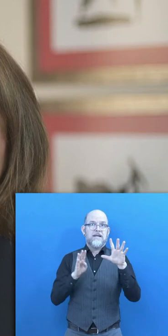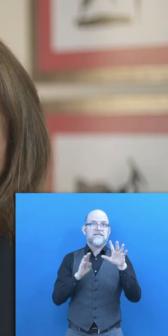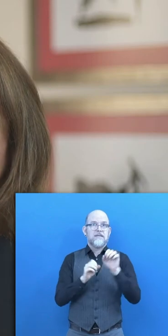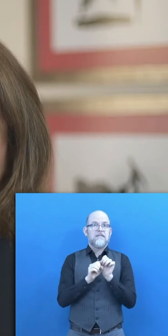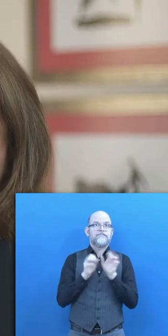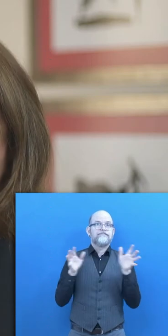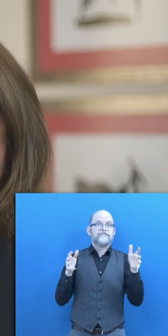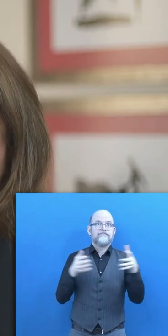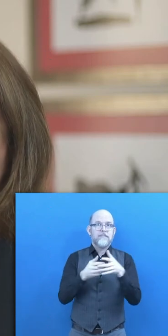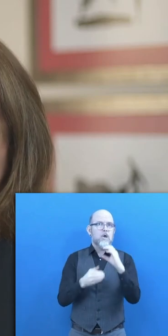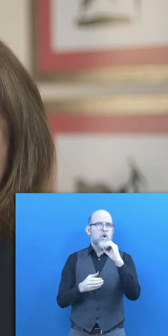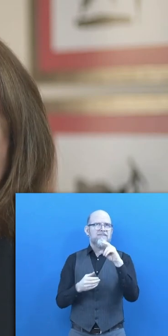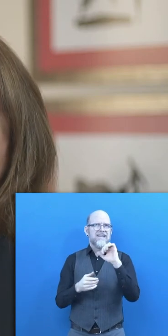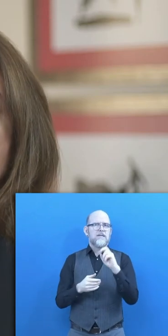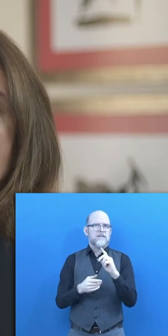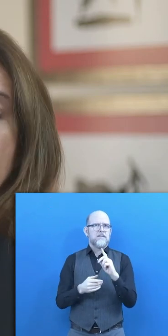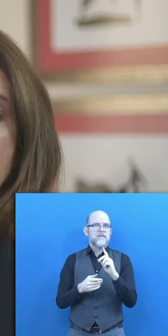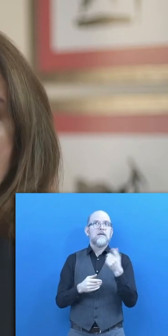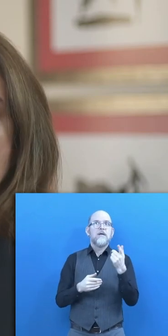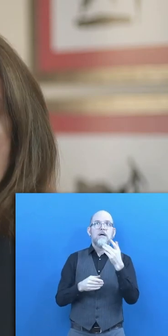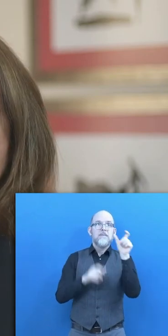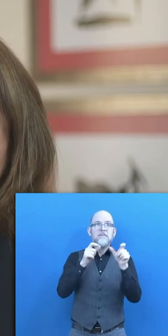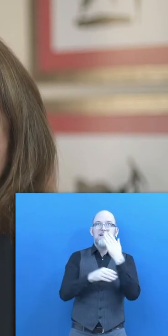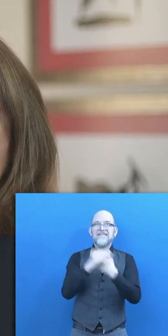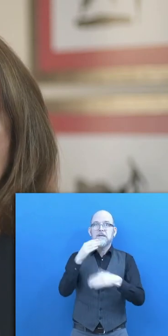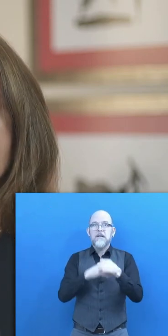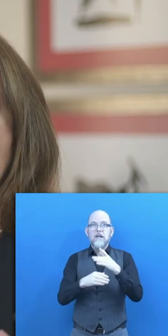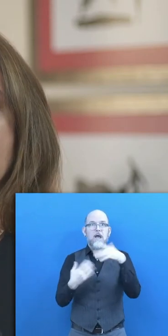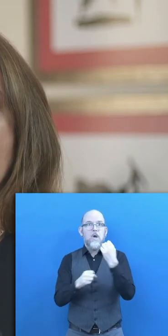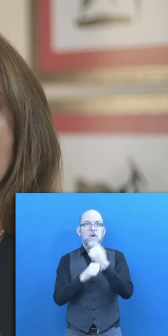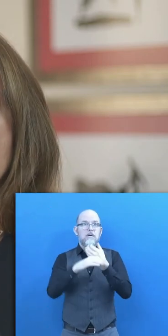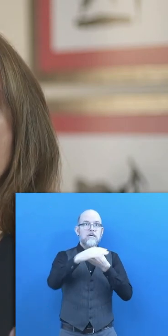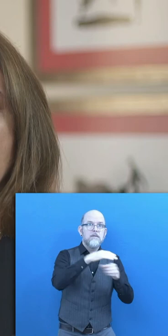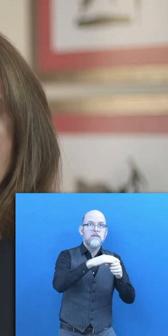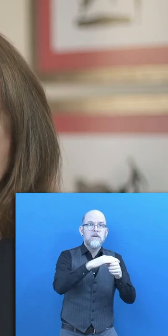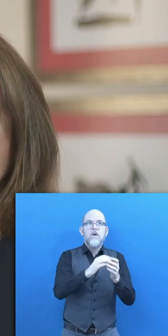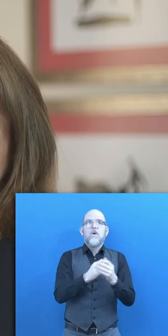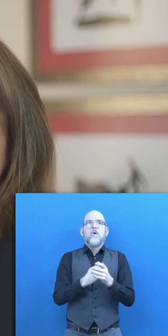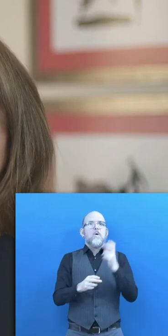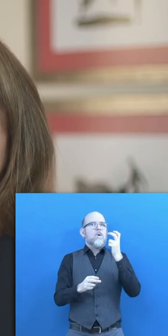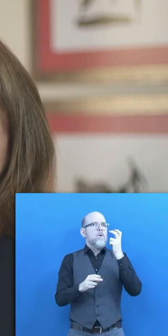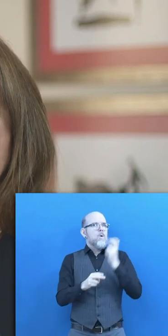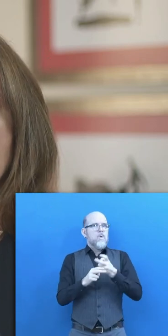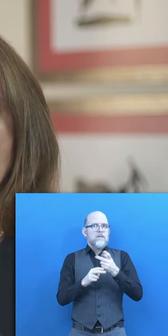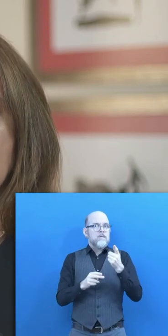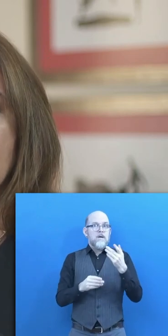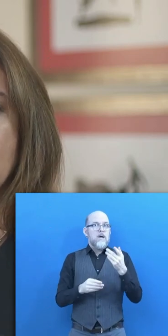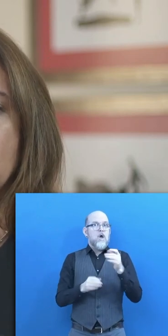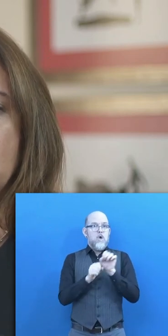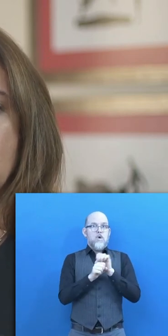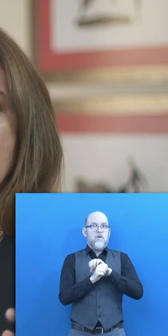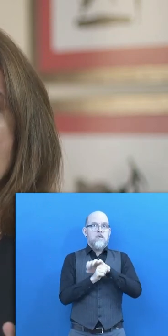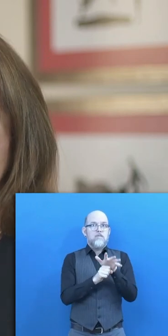employment and inclusion. The-19 pandemic has had a profound effect in the global